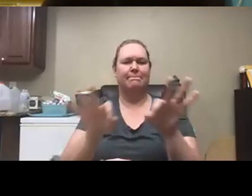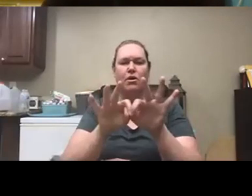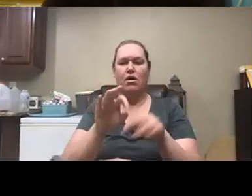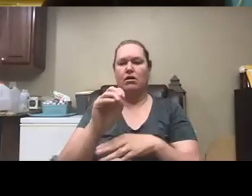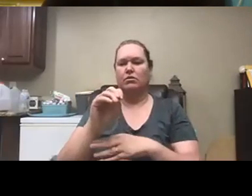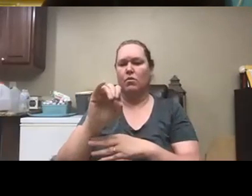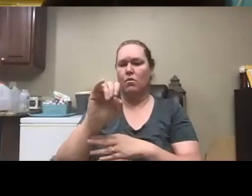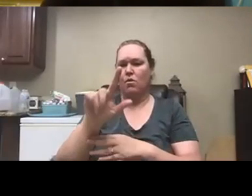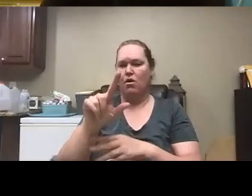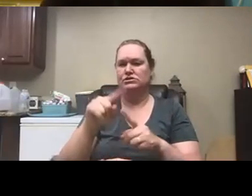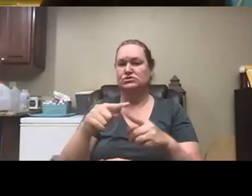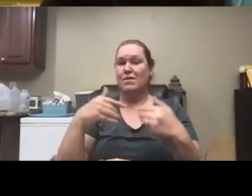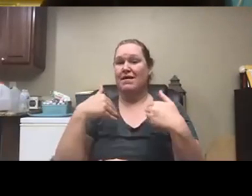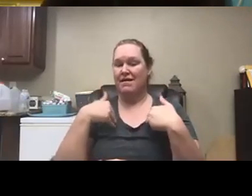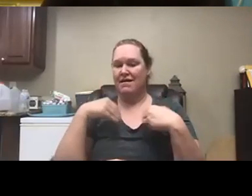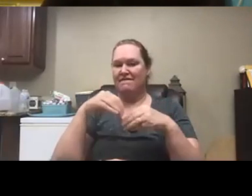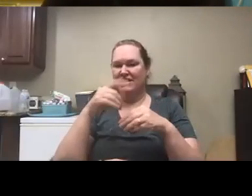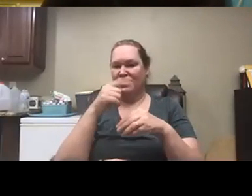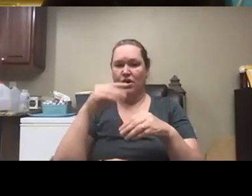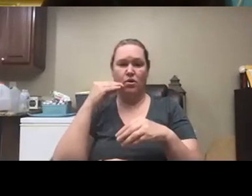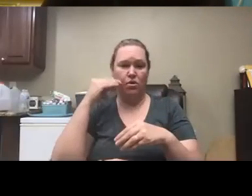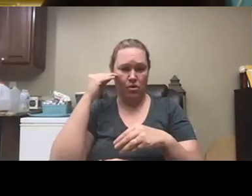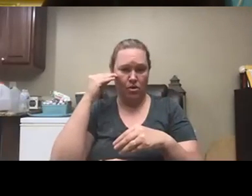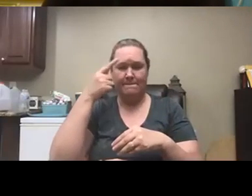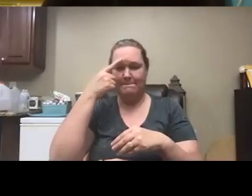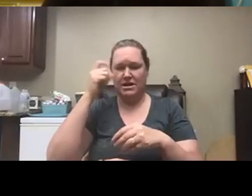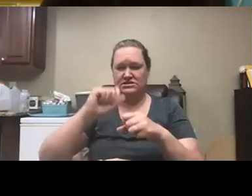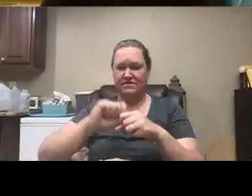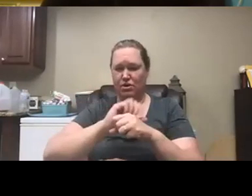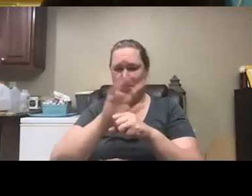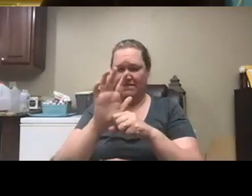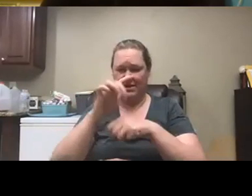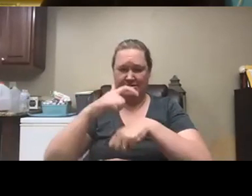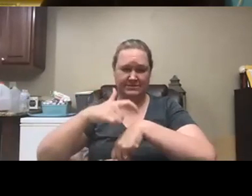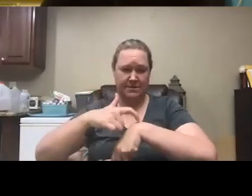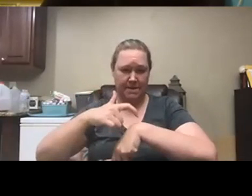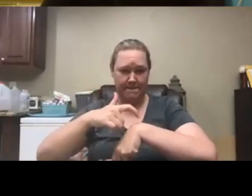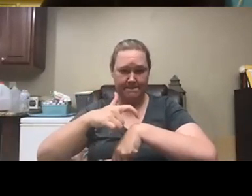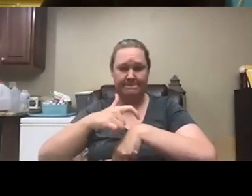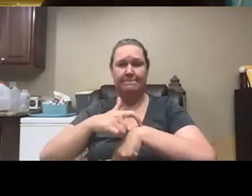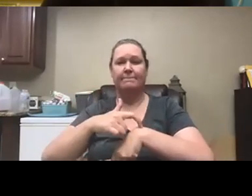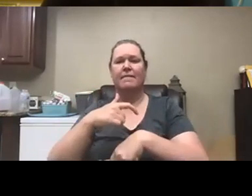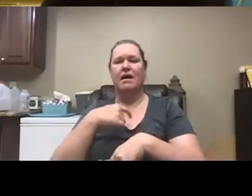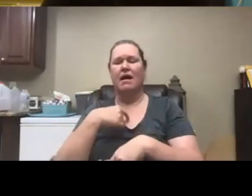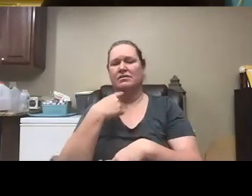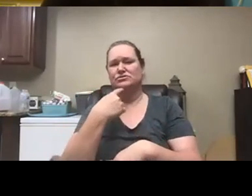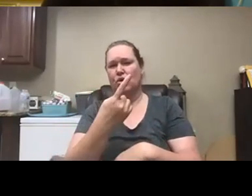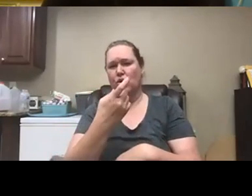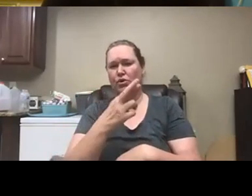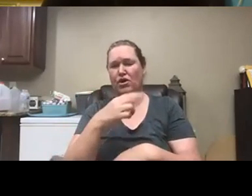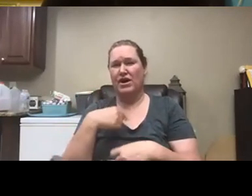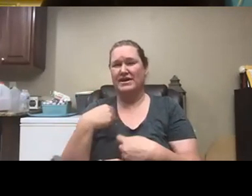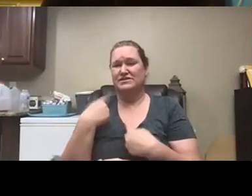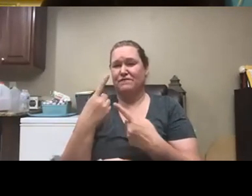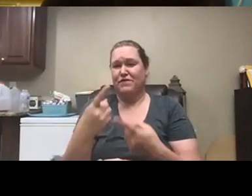ask what is the most important oil to have in their home especially now